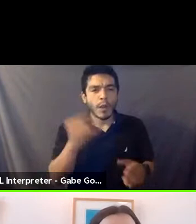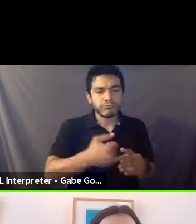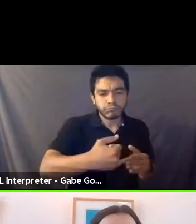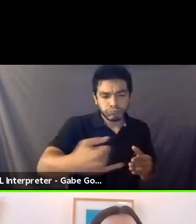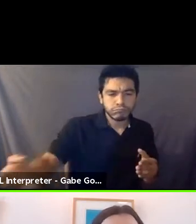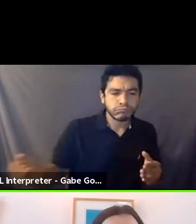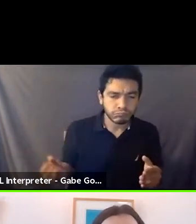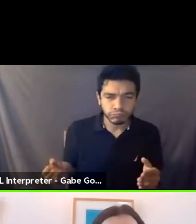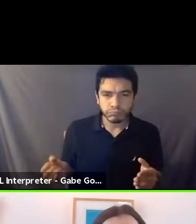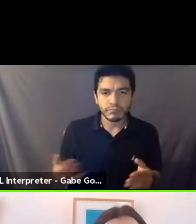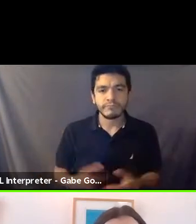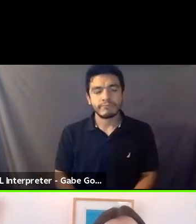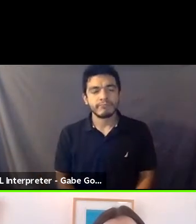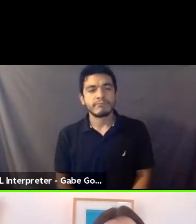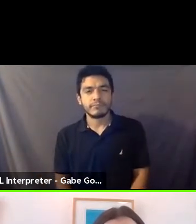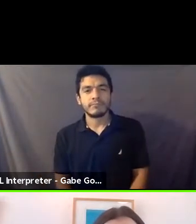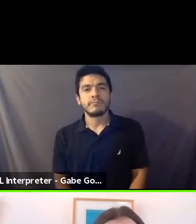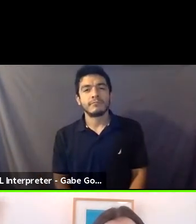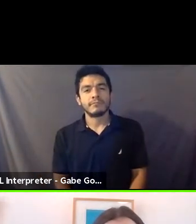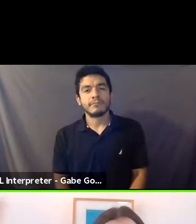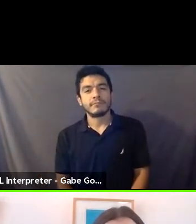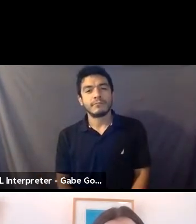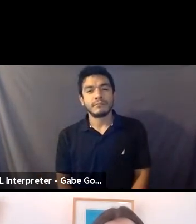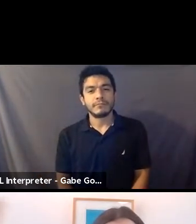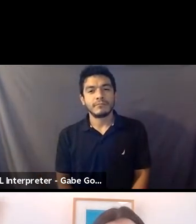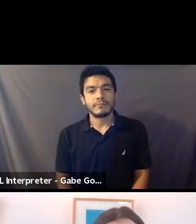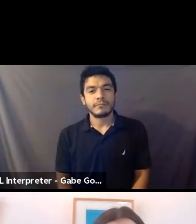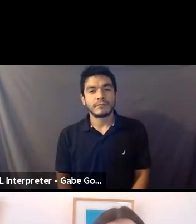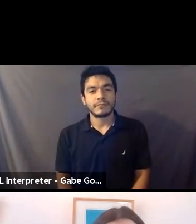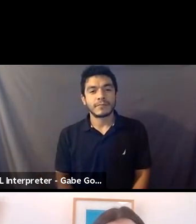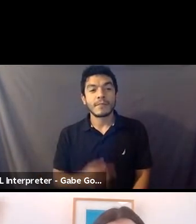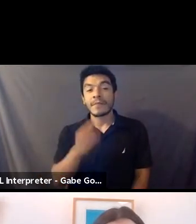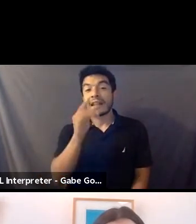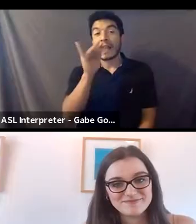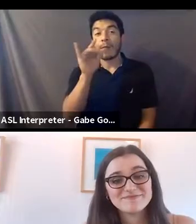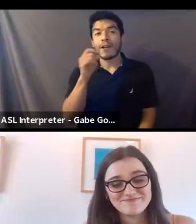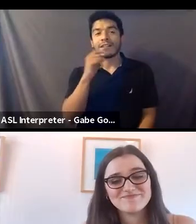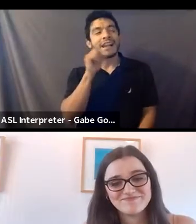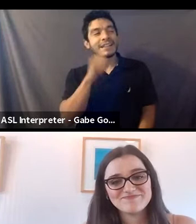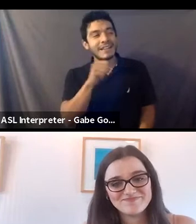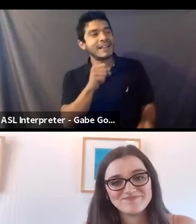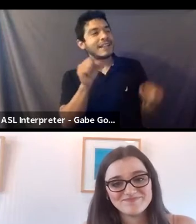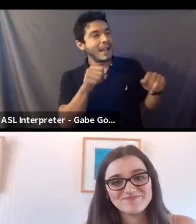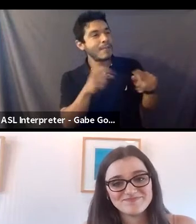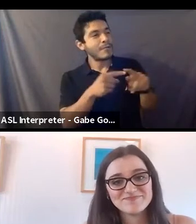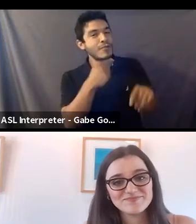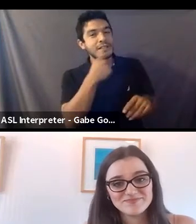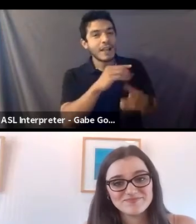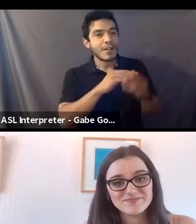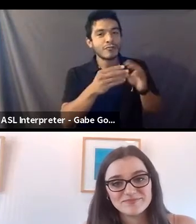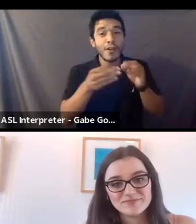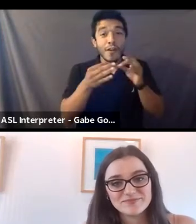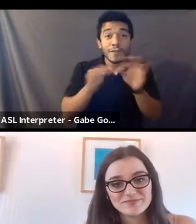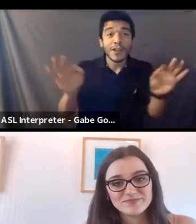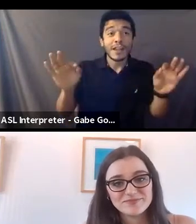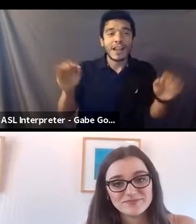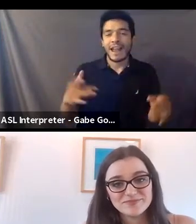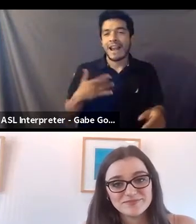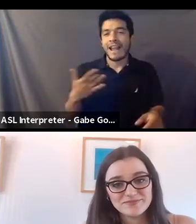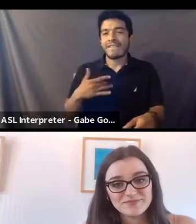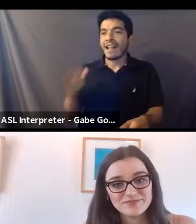the best performance possible. I love that. Tell the story, being able to tell the story freely and feeling empowered.